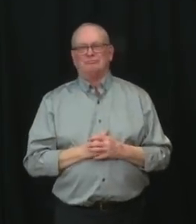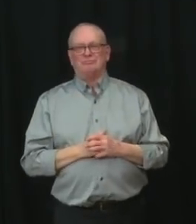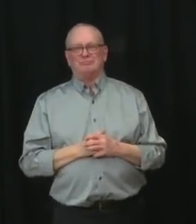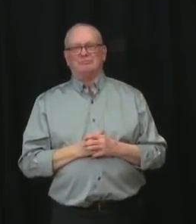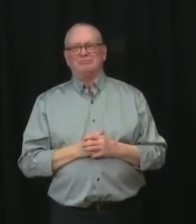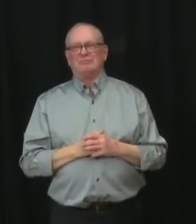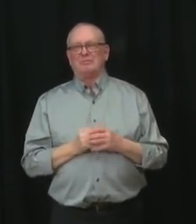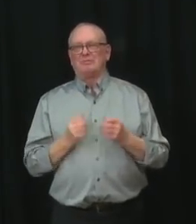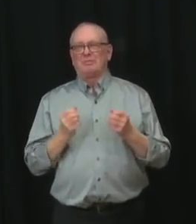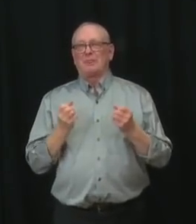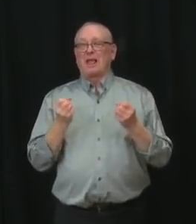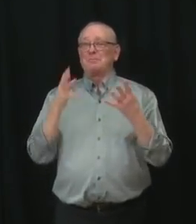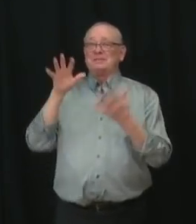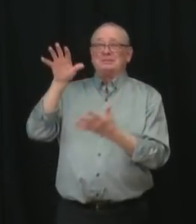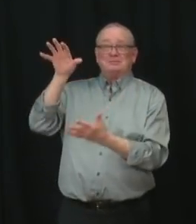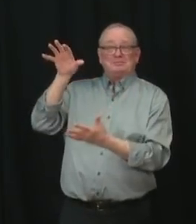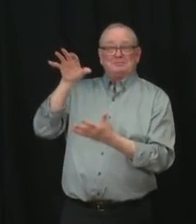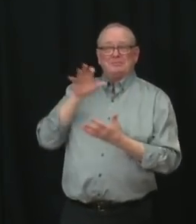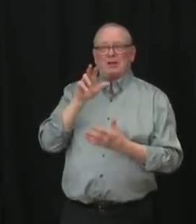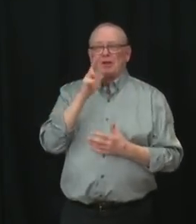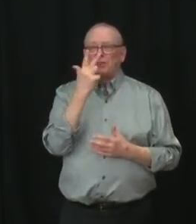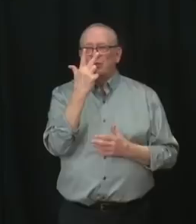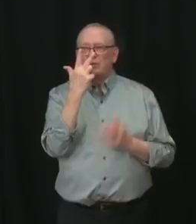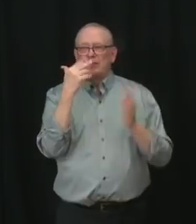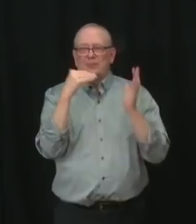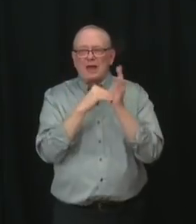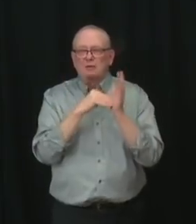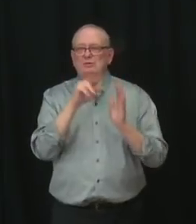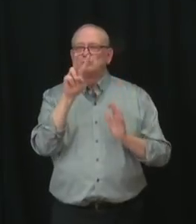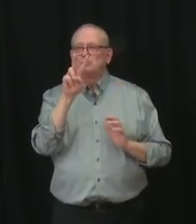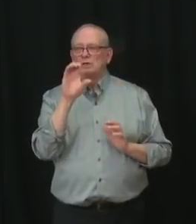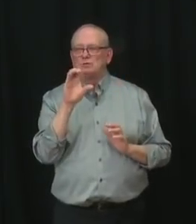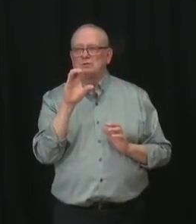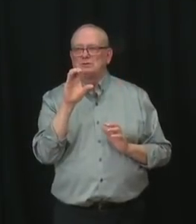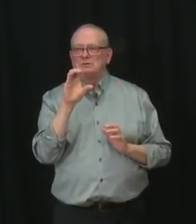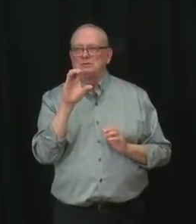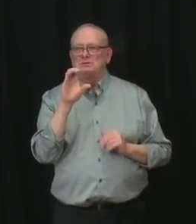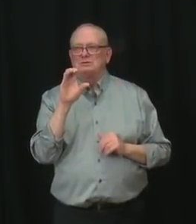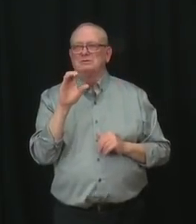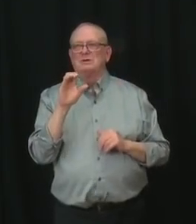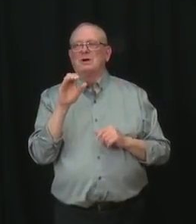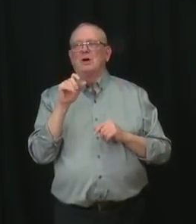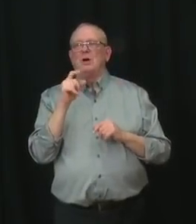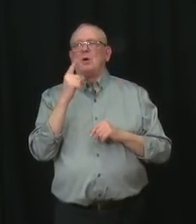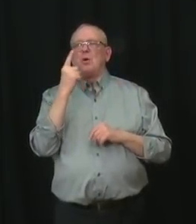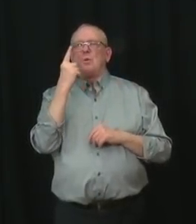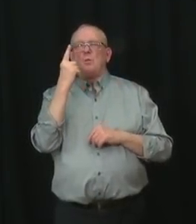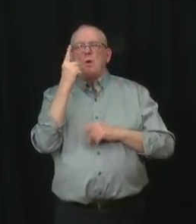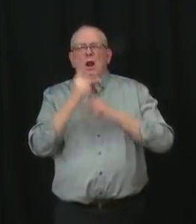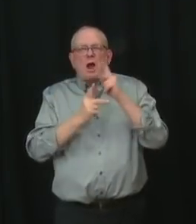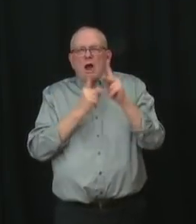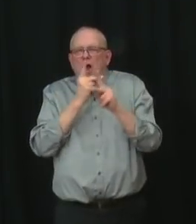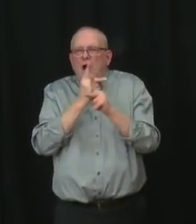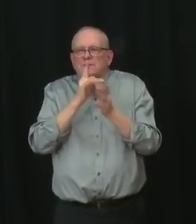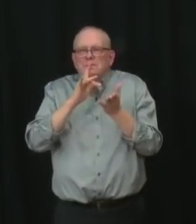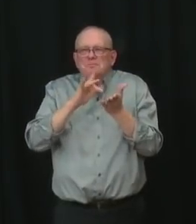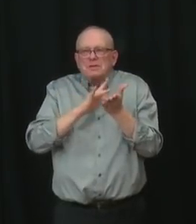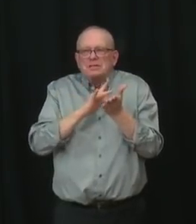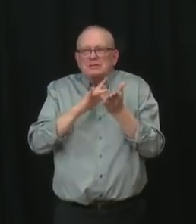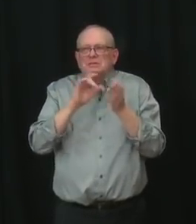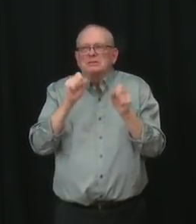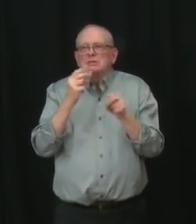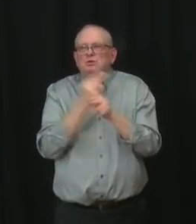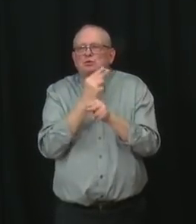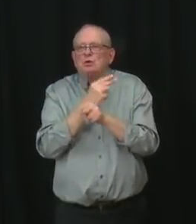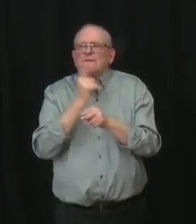will be available as another option in addition to the antibody therapy we've been using for the past several months to help keep